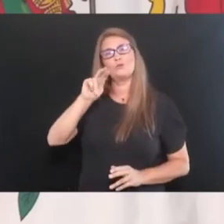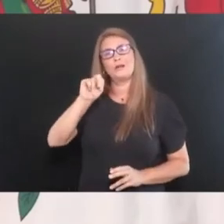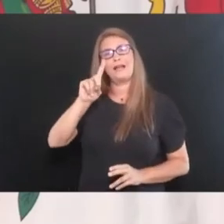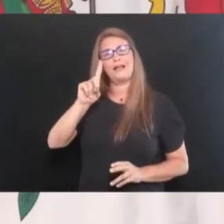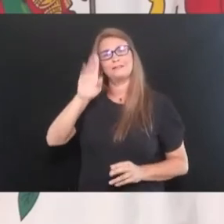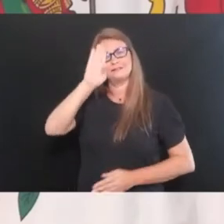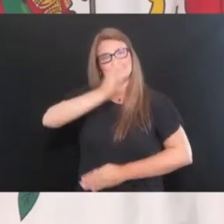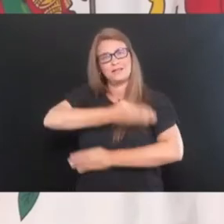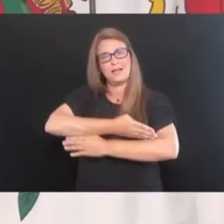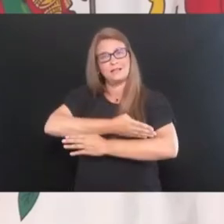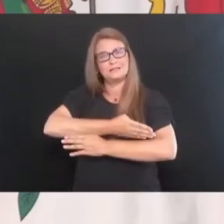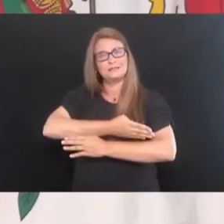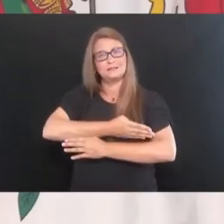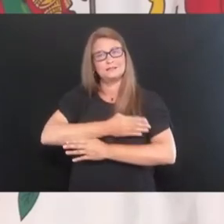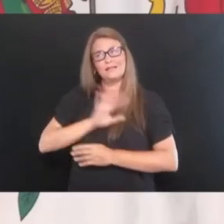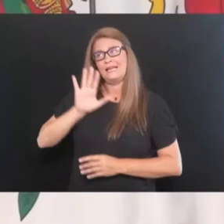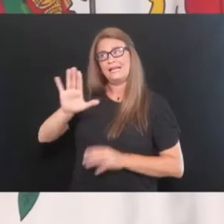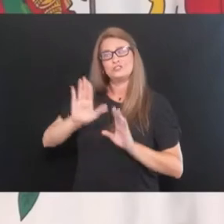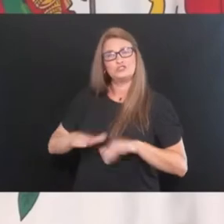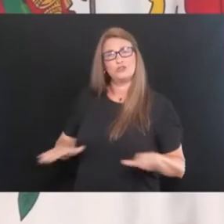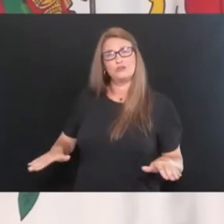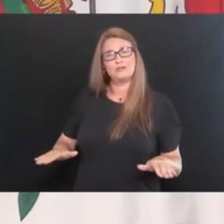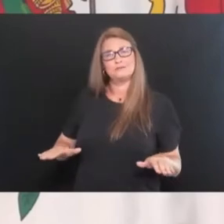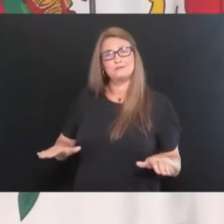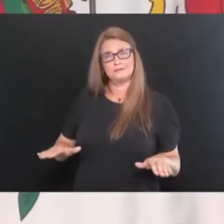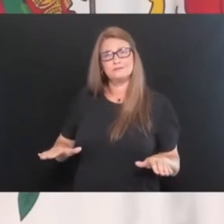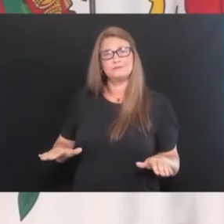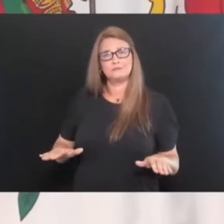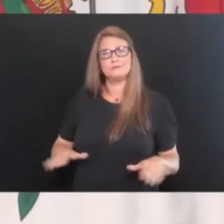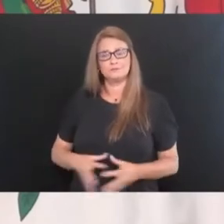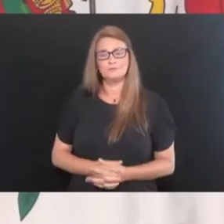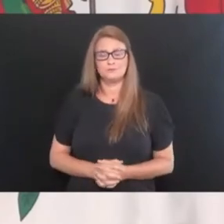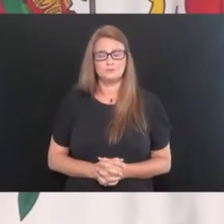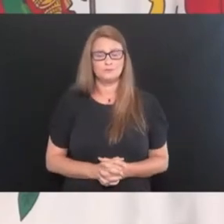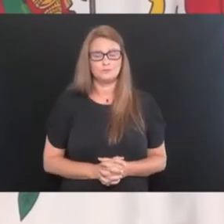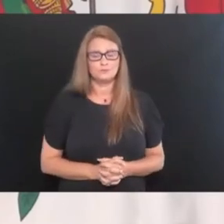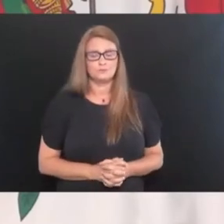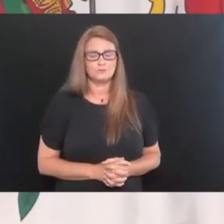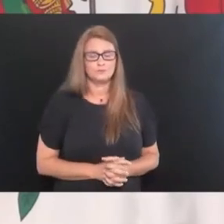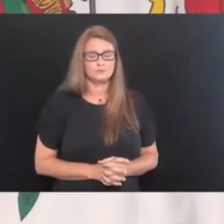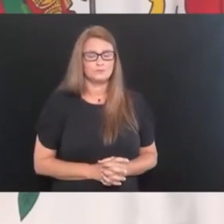and those kids of this great man, you know, uh, it's, uh,